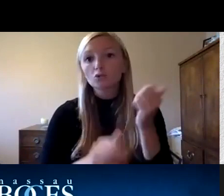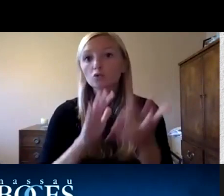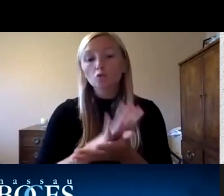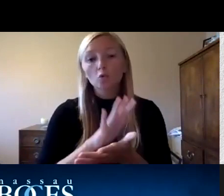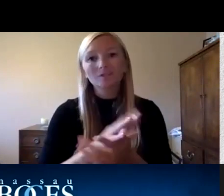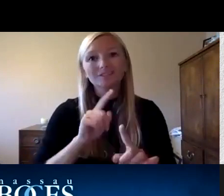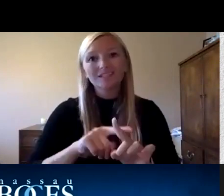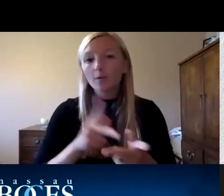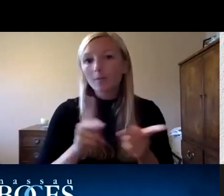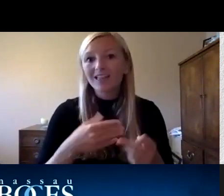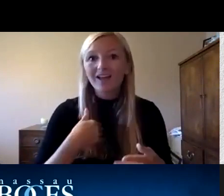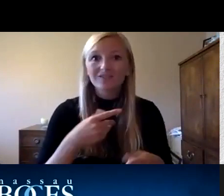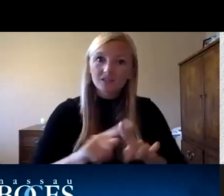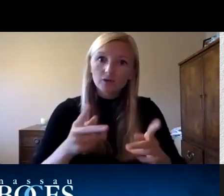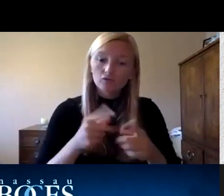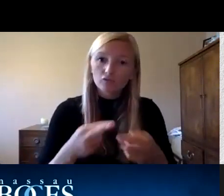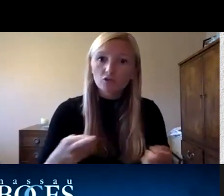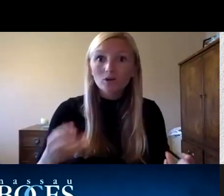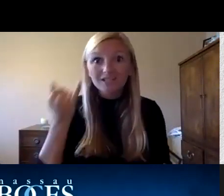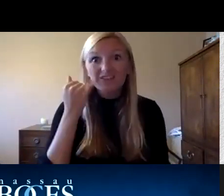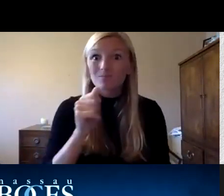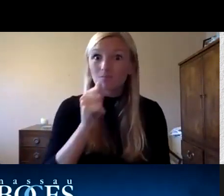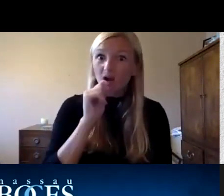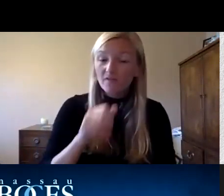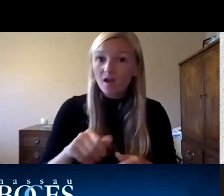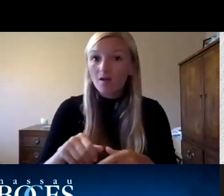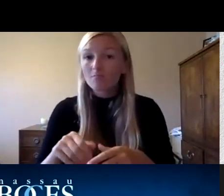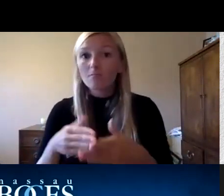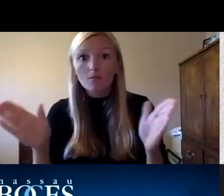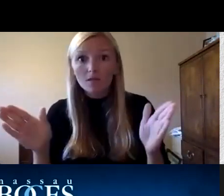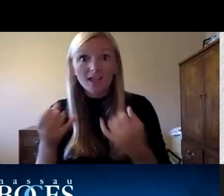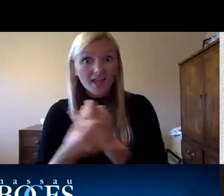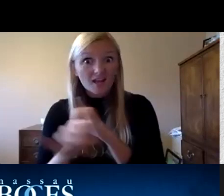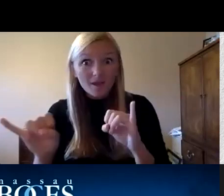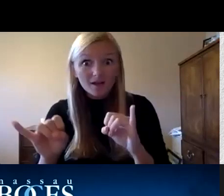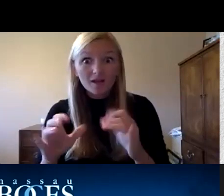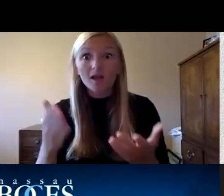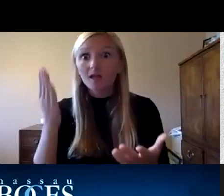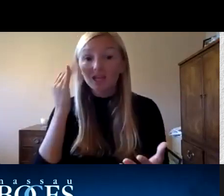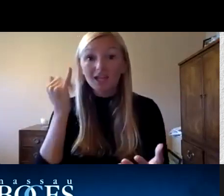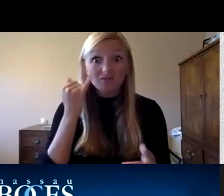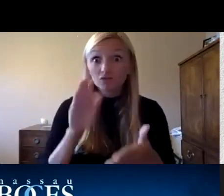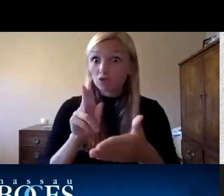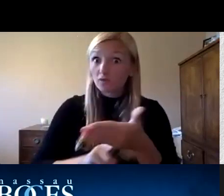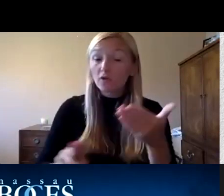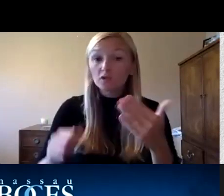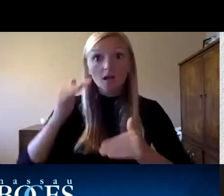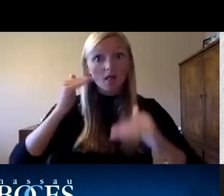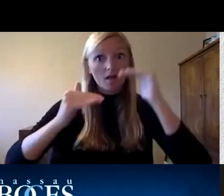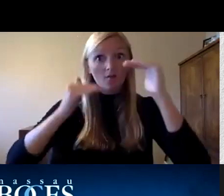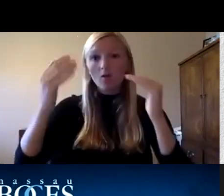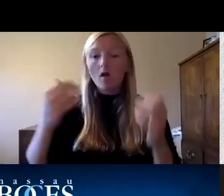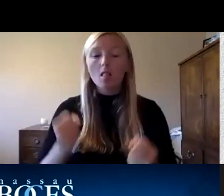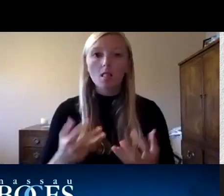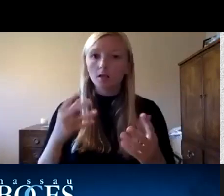they have different resources whether it's private school public school independent school even at the university level we're really talking to all of our different client